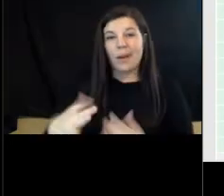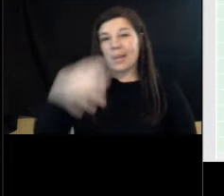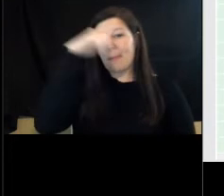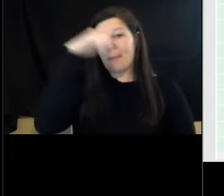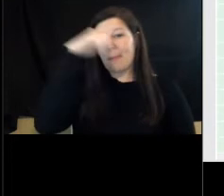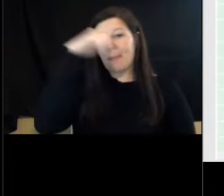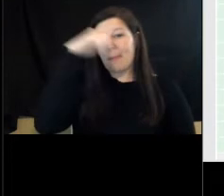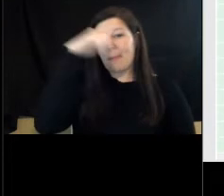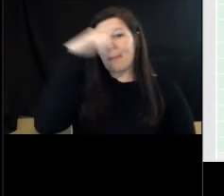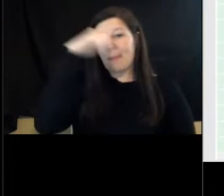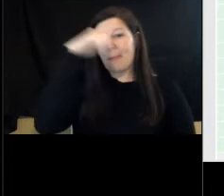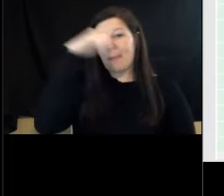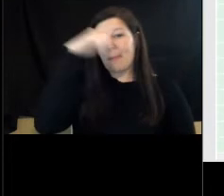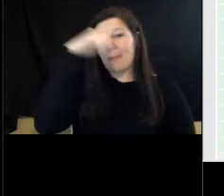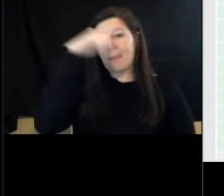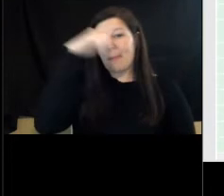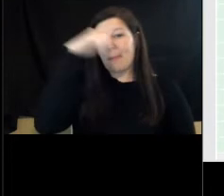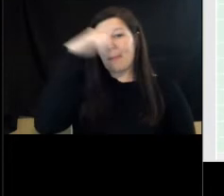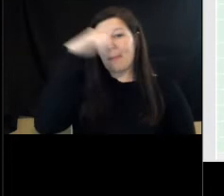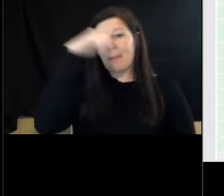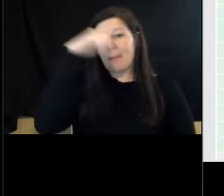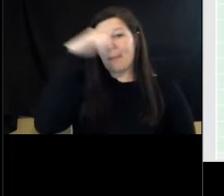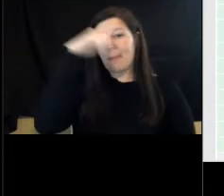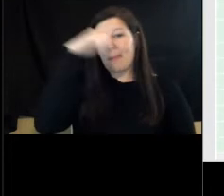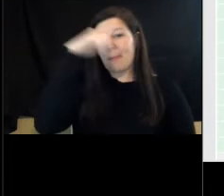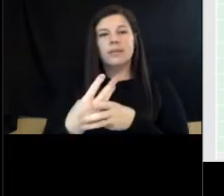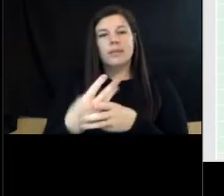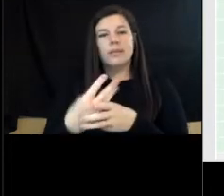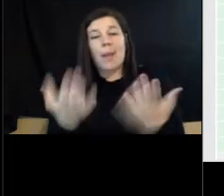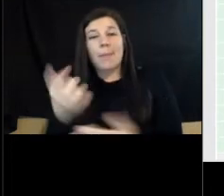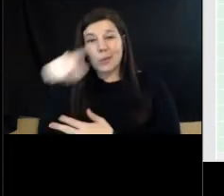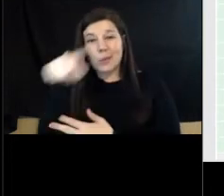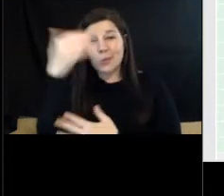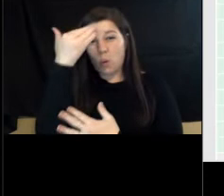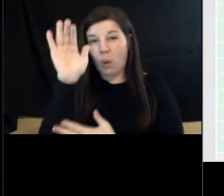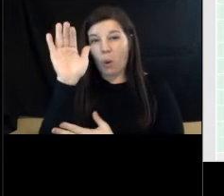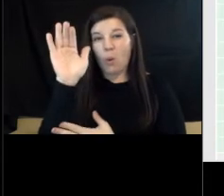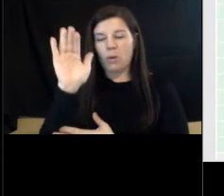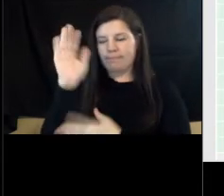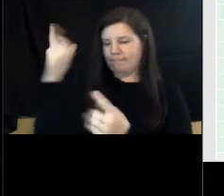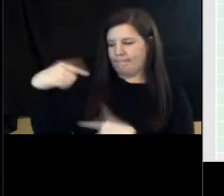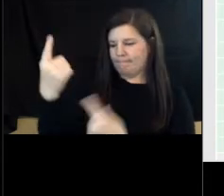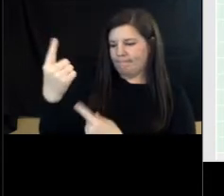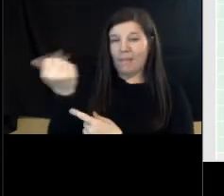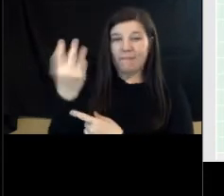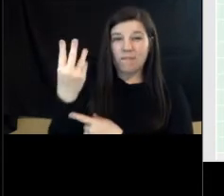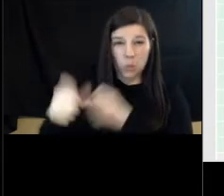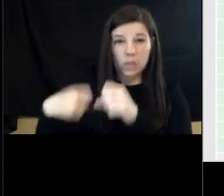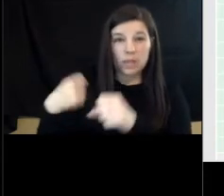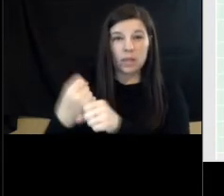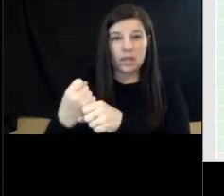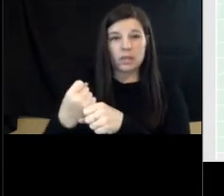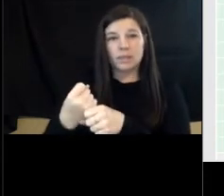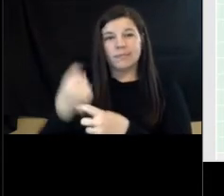makers in the world. What you all might not know is over the last couple of years, due to